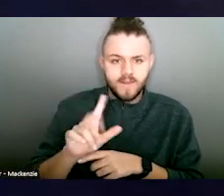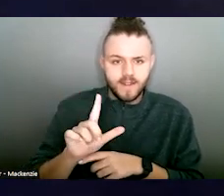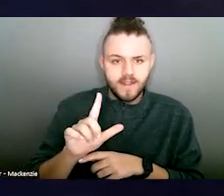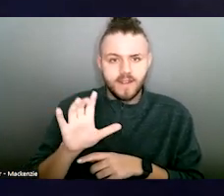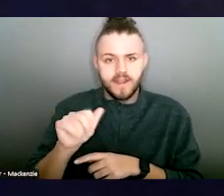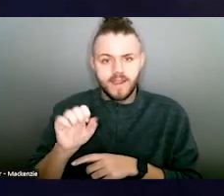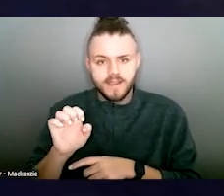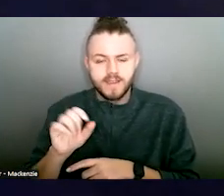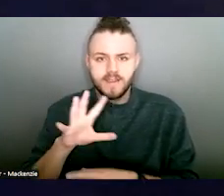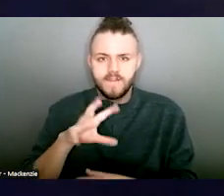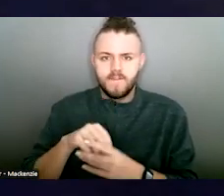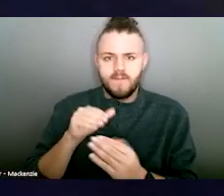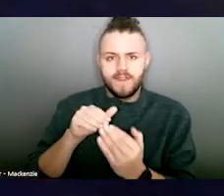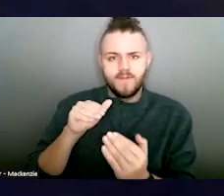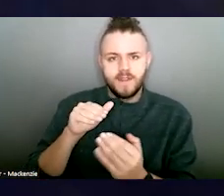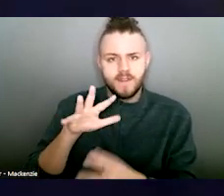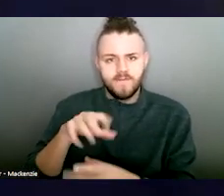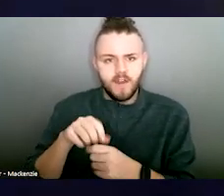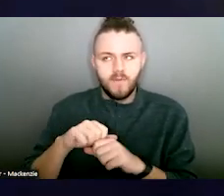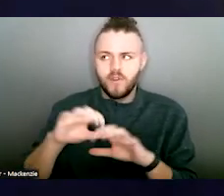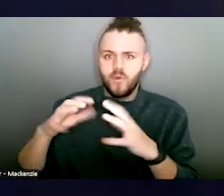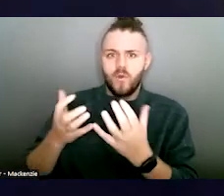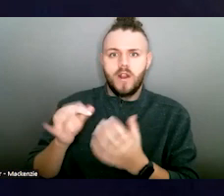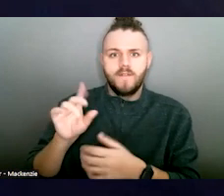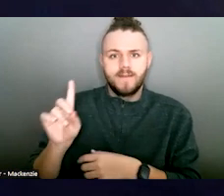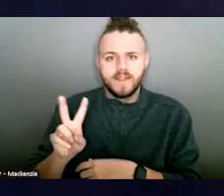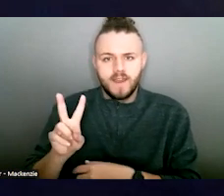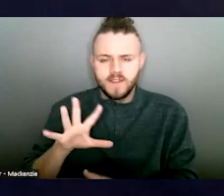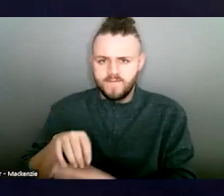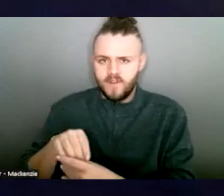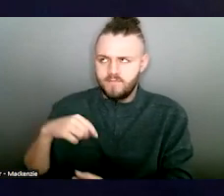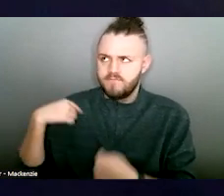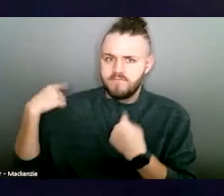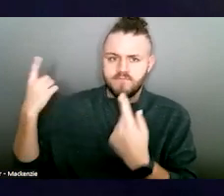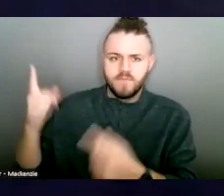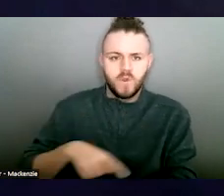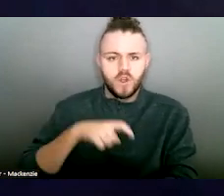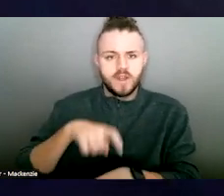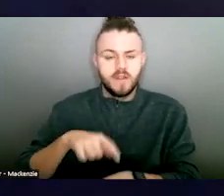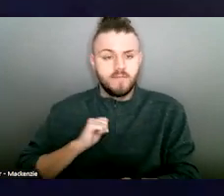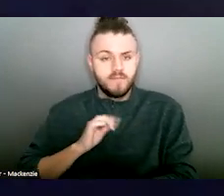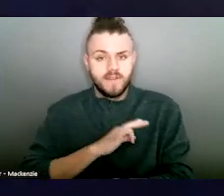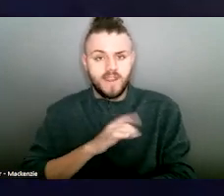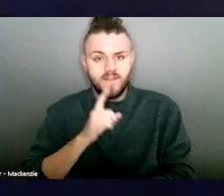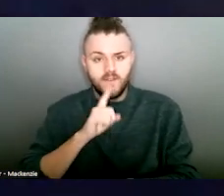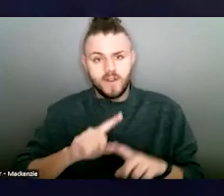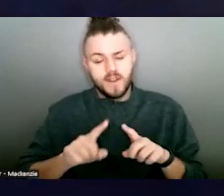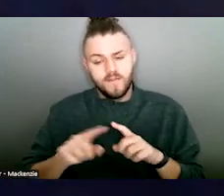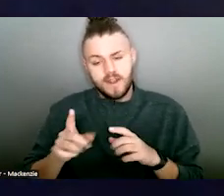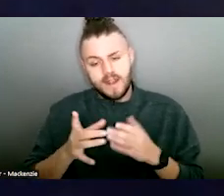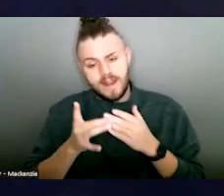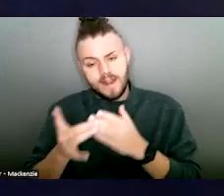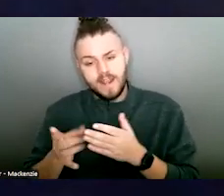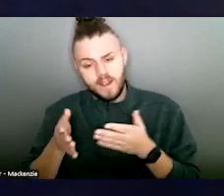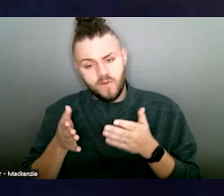myself deeply involved in the world of domestic violence. As a staff of Pernia Community Legal Aid, I